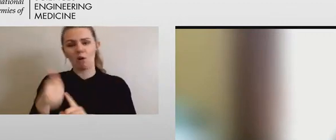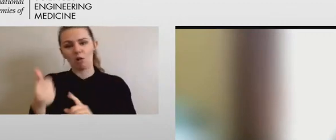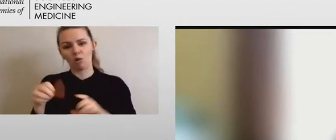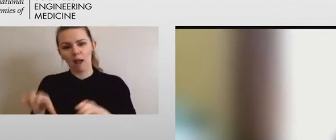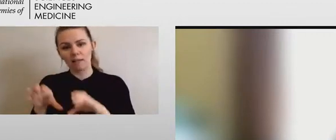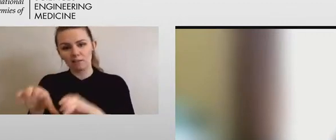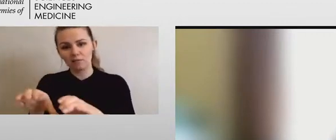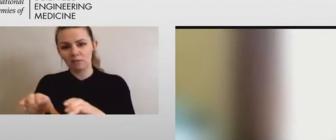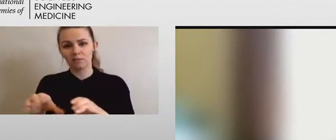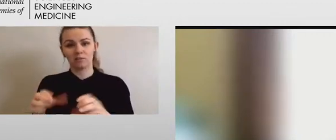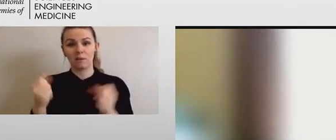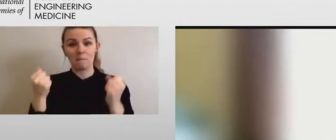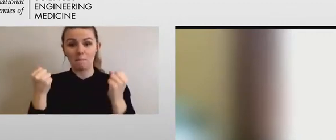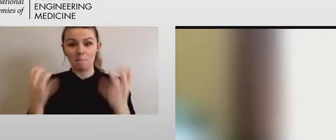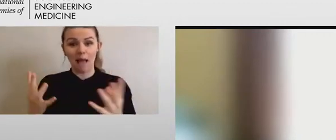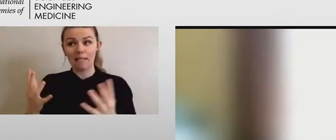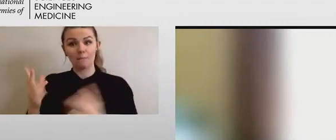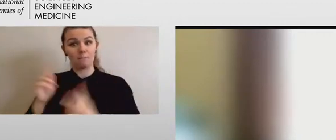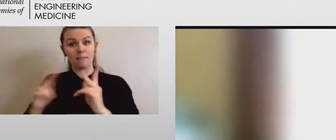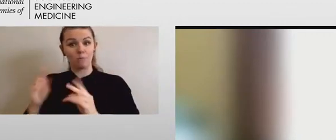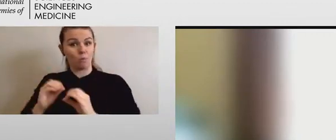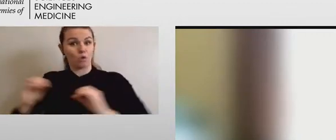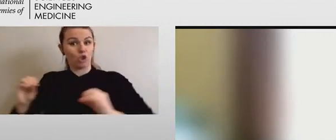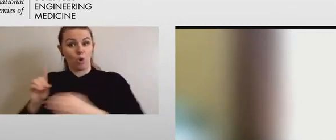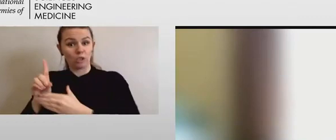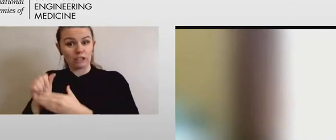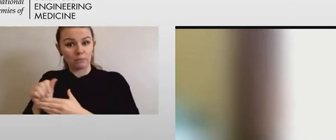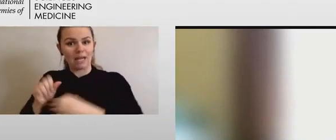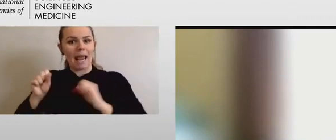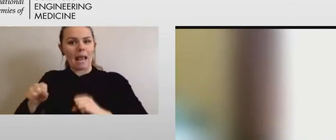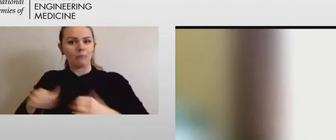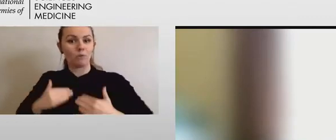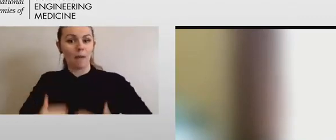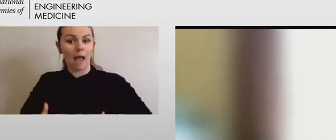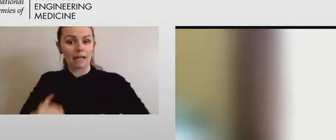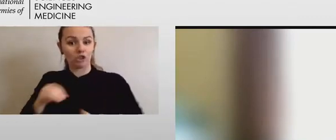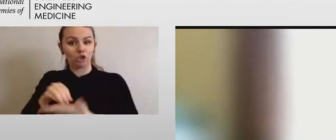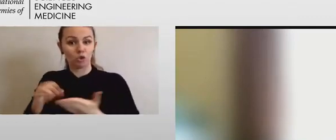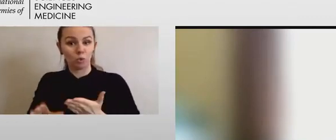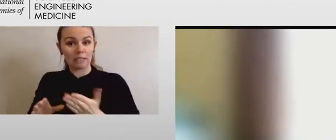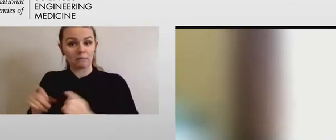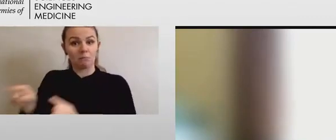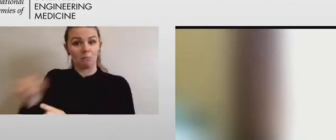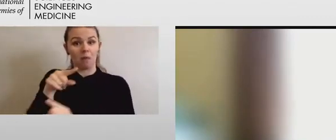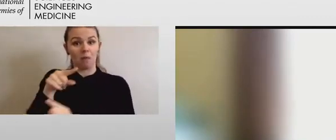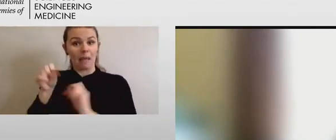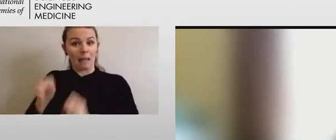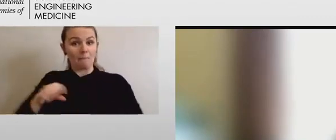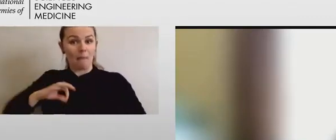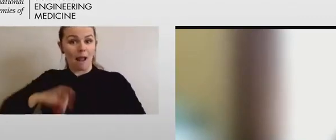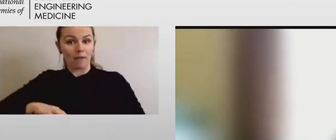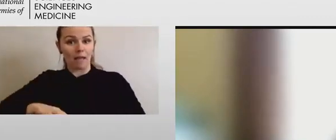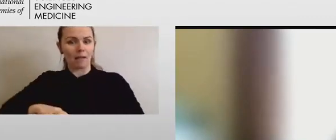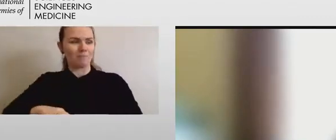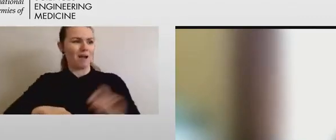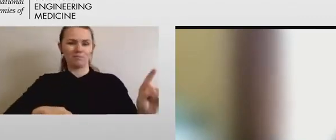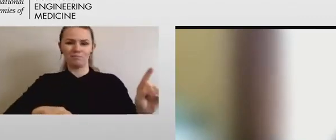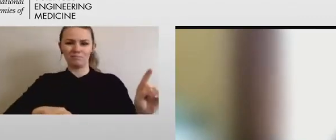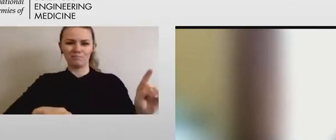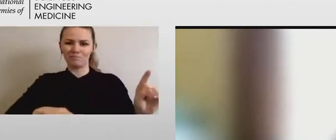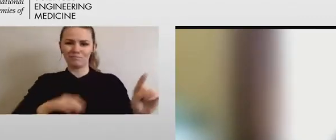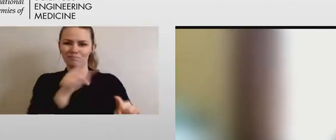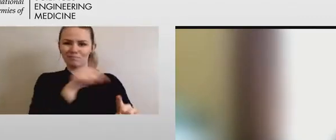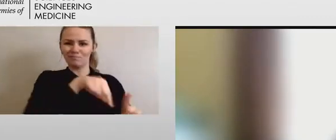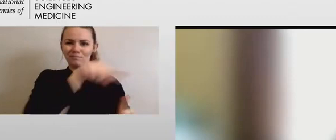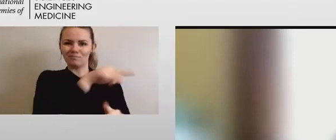many able-bodied students might benefit from but are not available to those